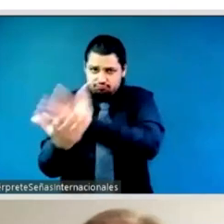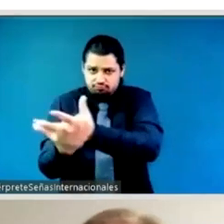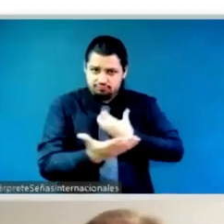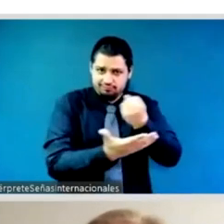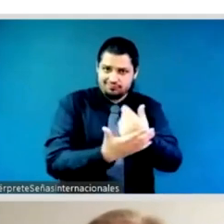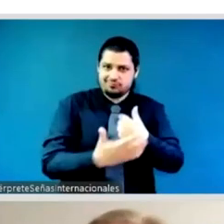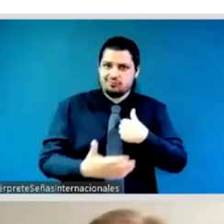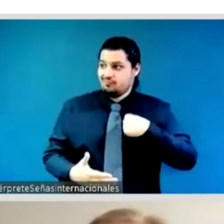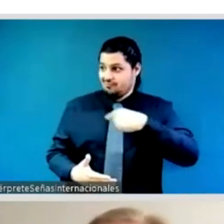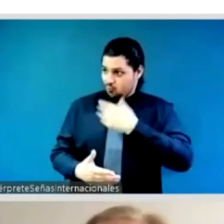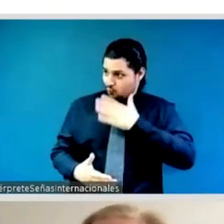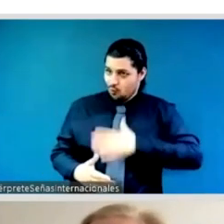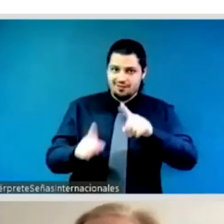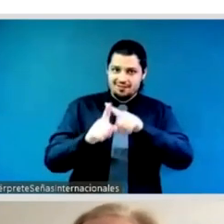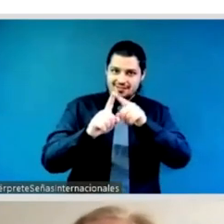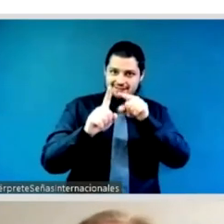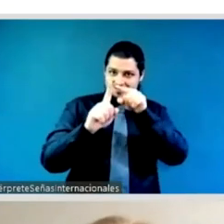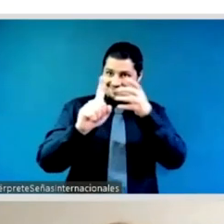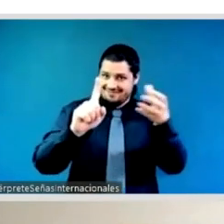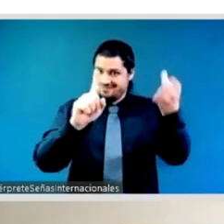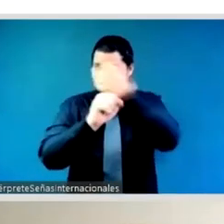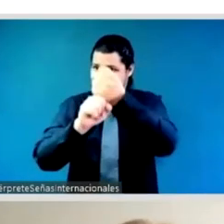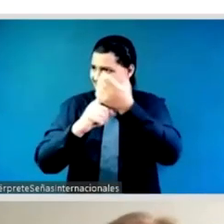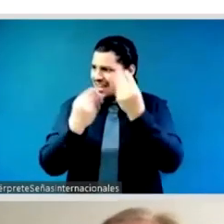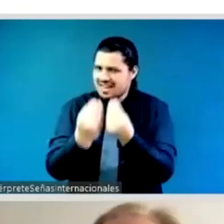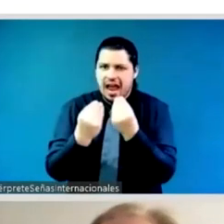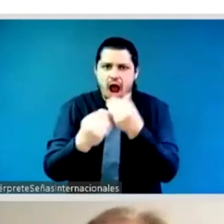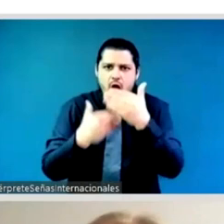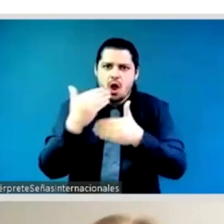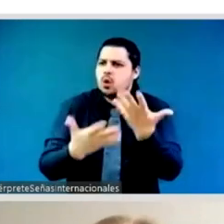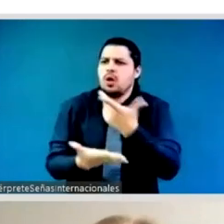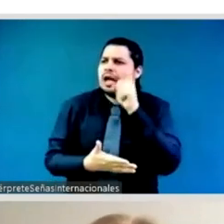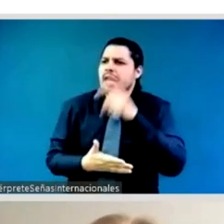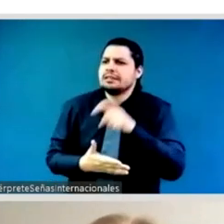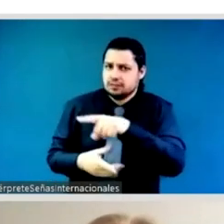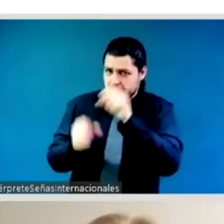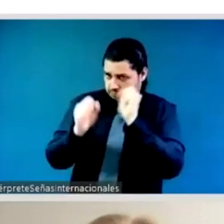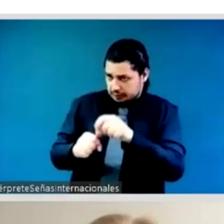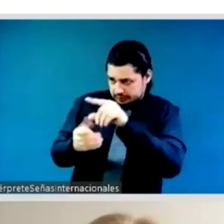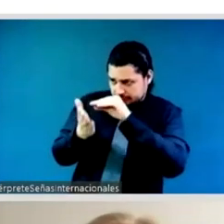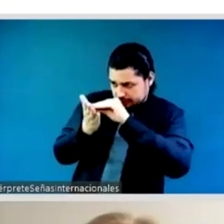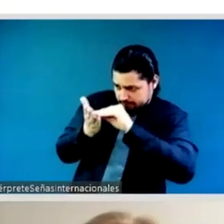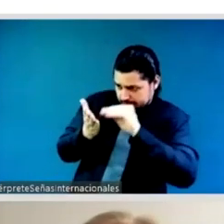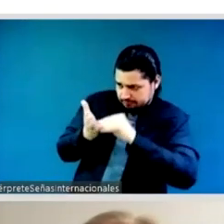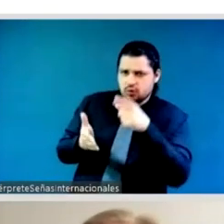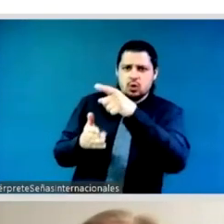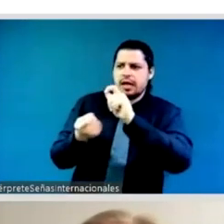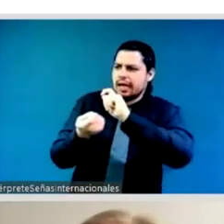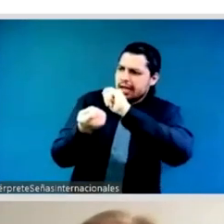commitments you're inspired by unfortunately we've lost our colleague from malawi um